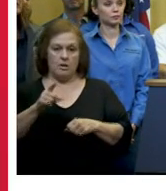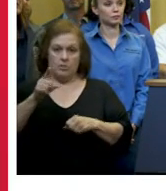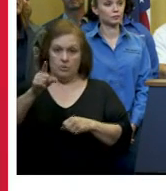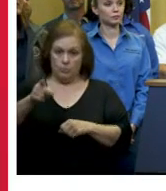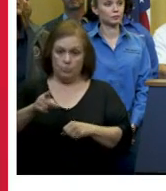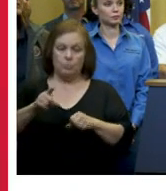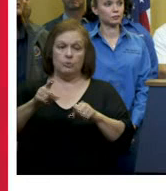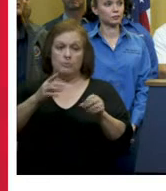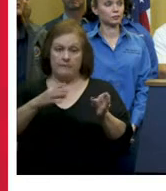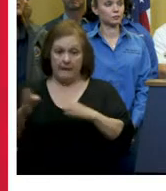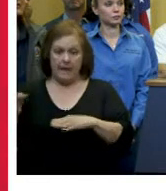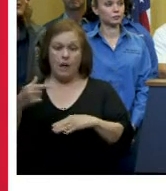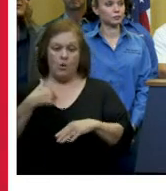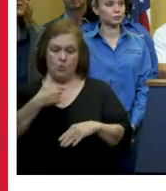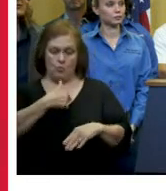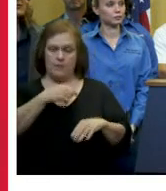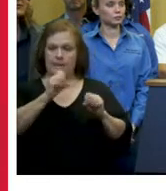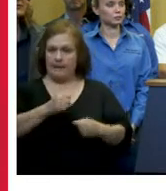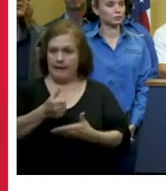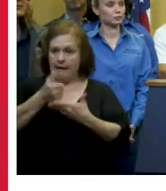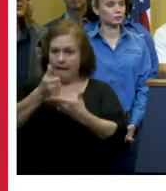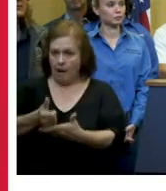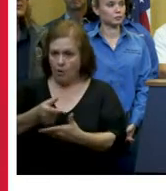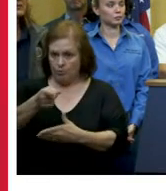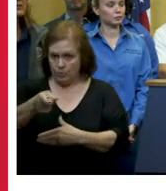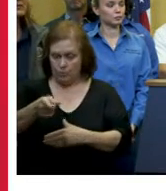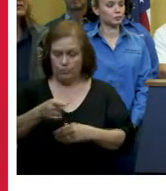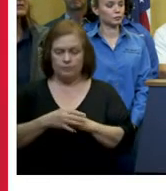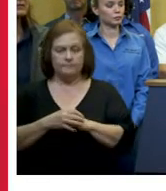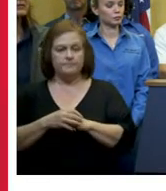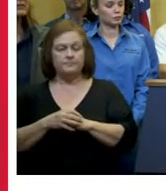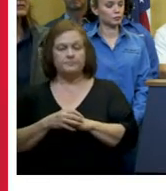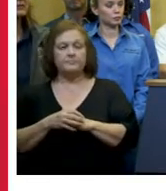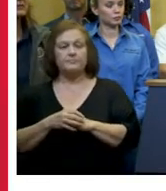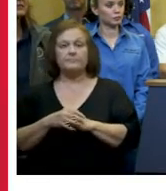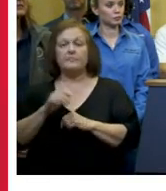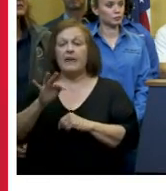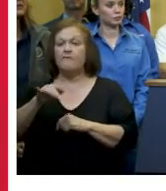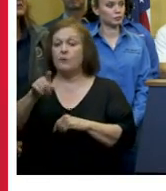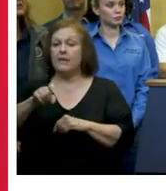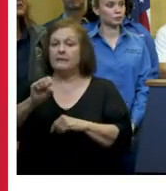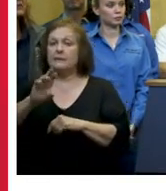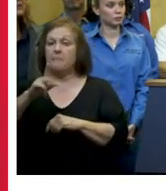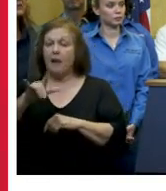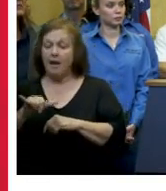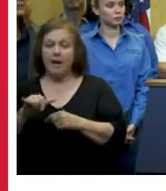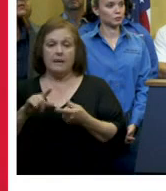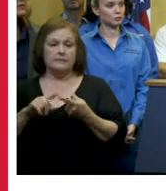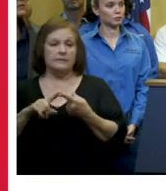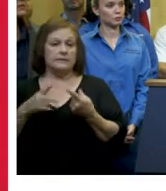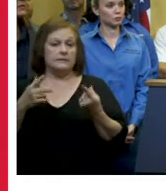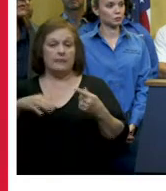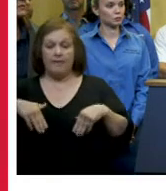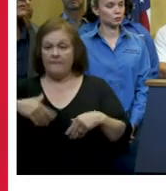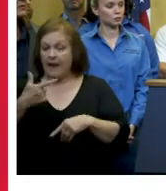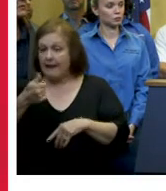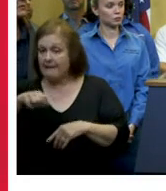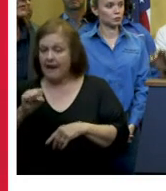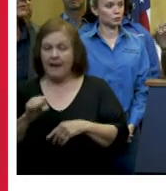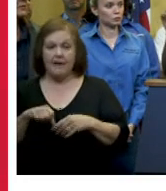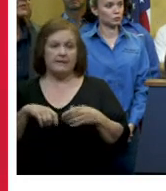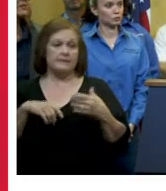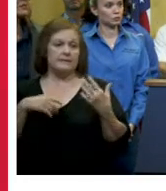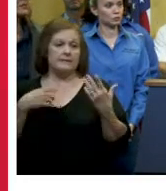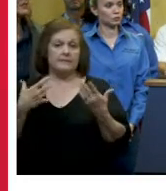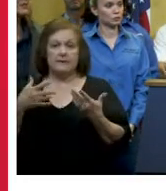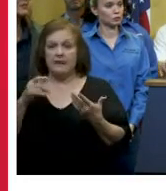this there are a few hours left if you haven't been out to the store go and get the supplies that you need if you haven't gotten gas go and get that